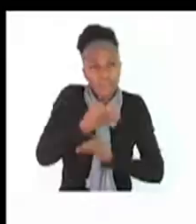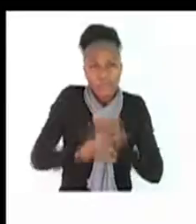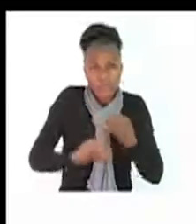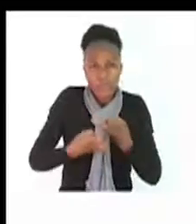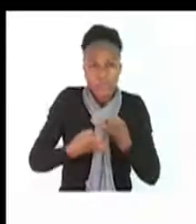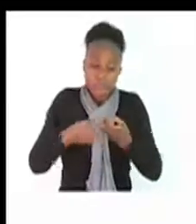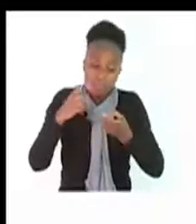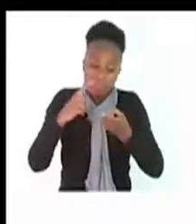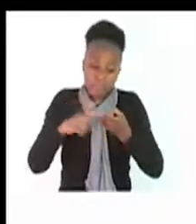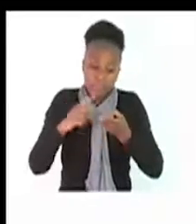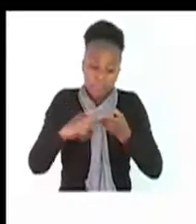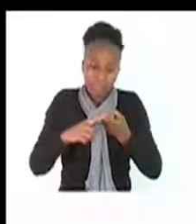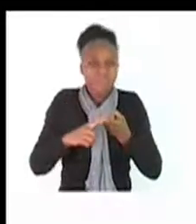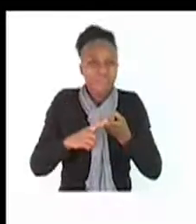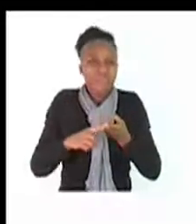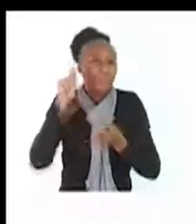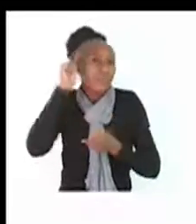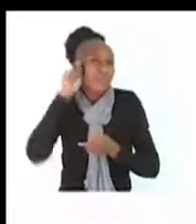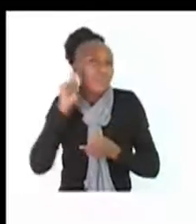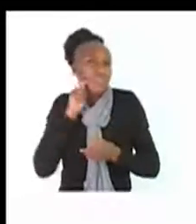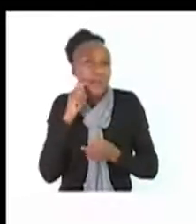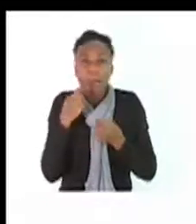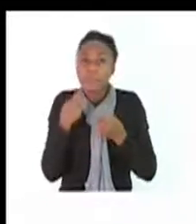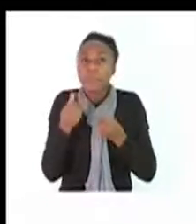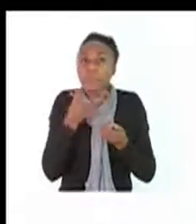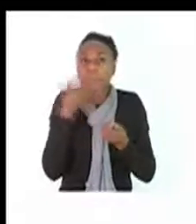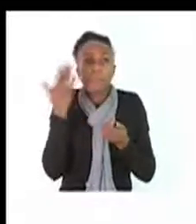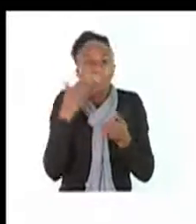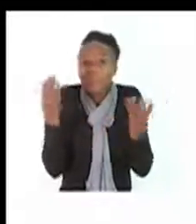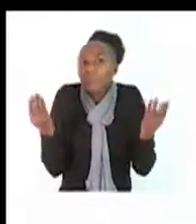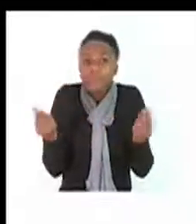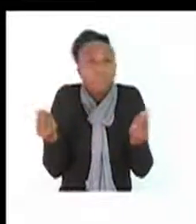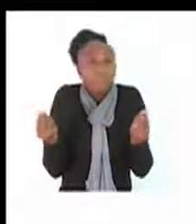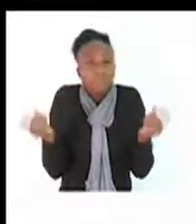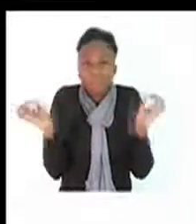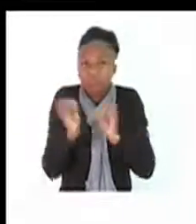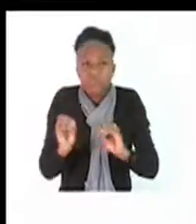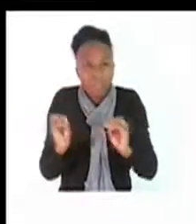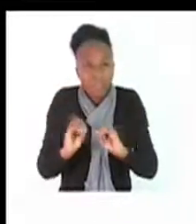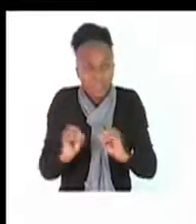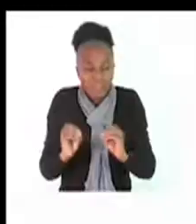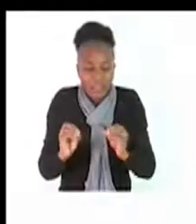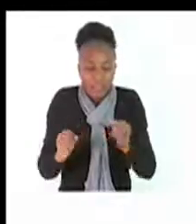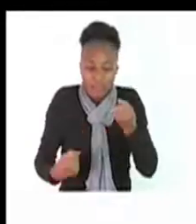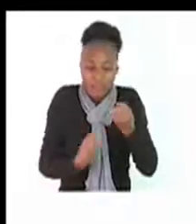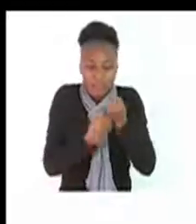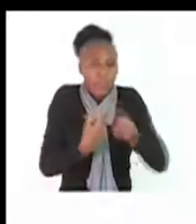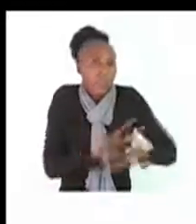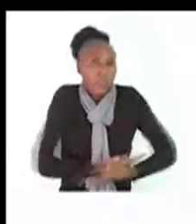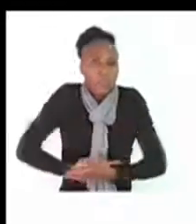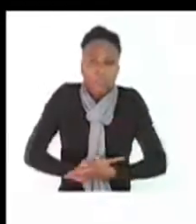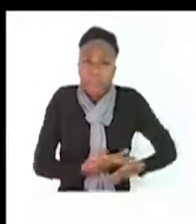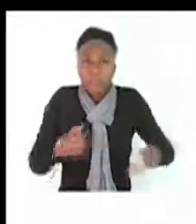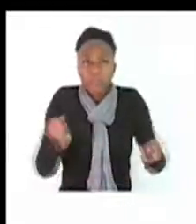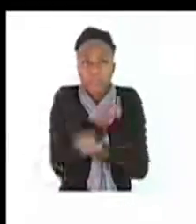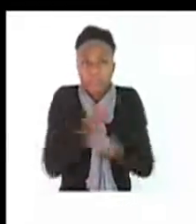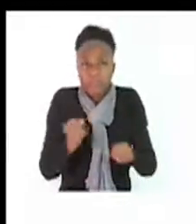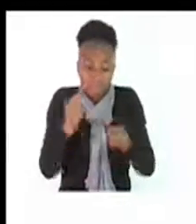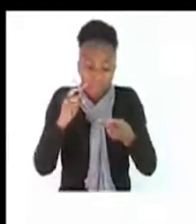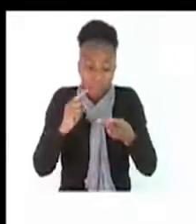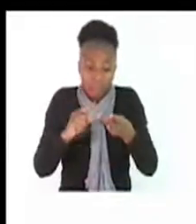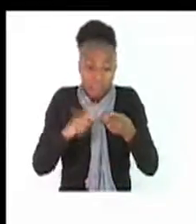Teenagers do not have money to support a child. Reason number two, for educational reasons.